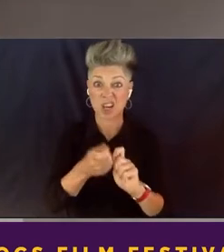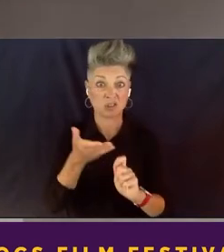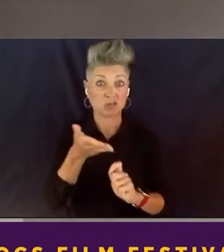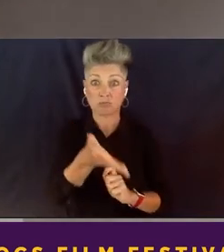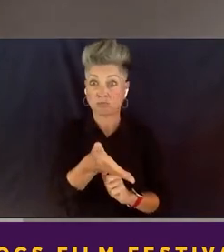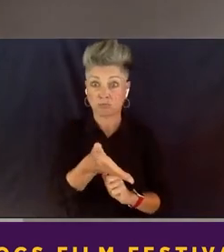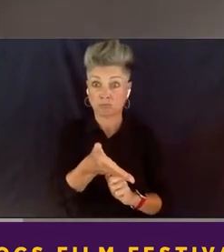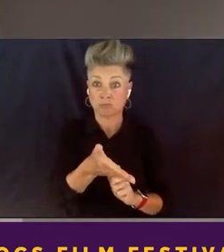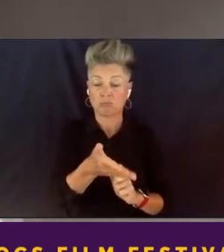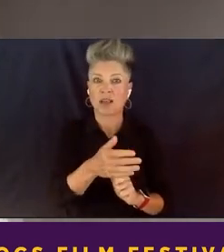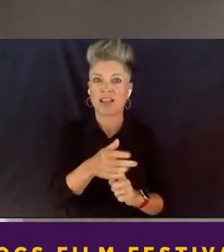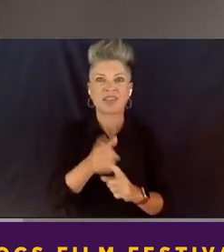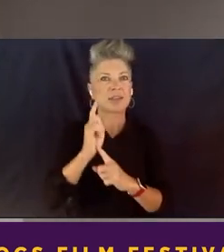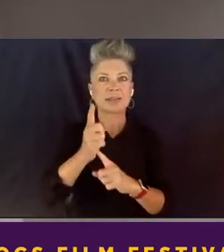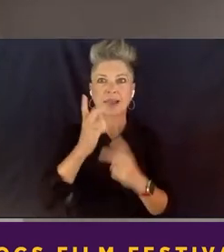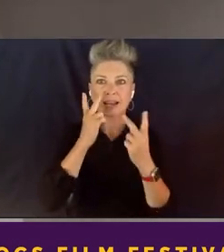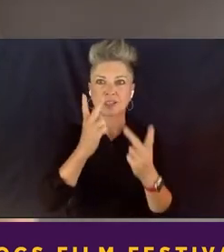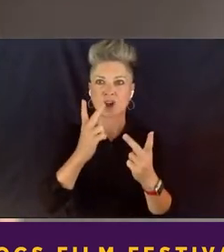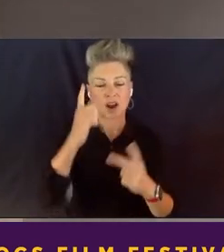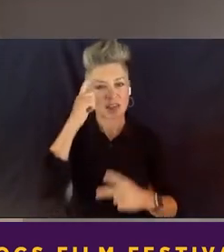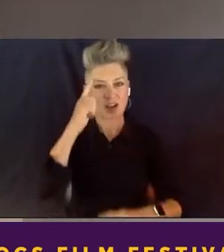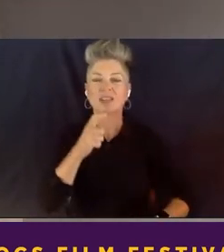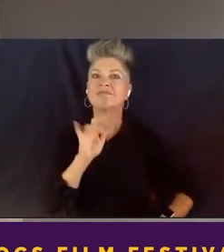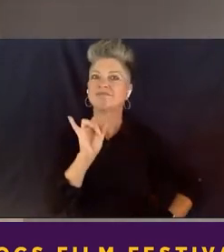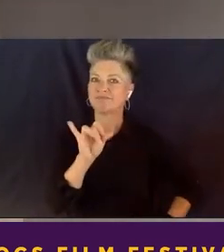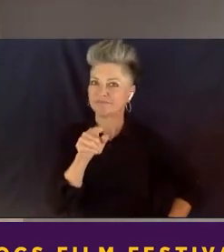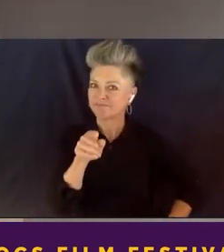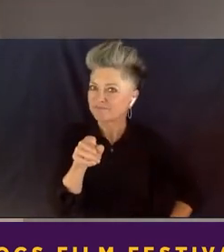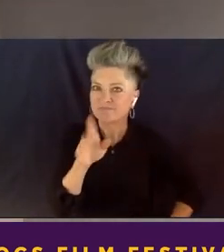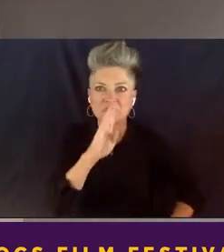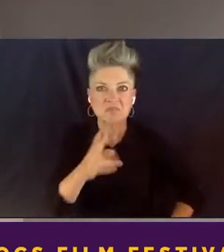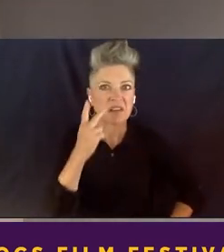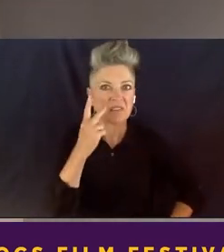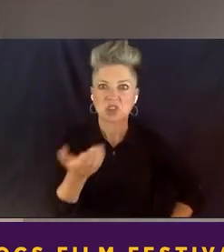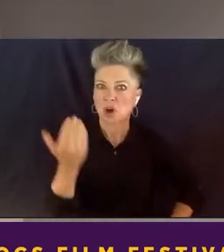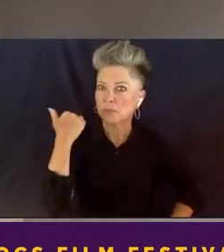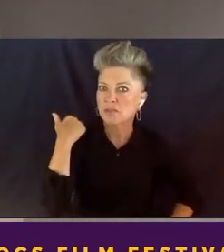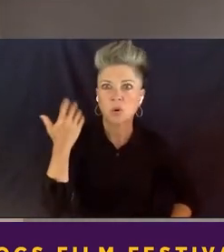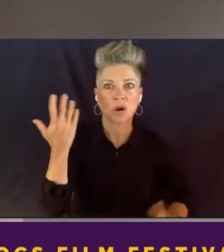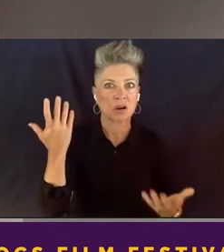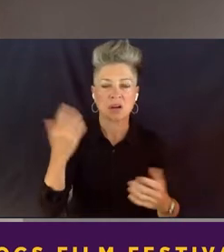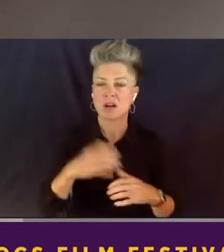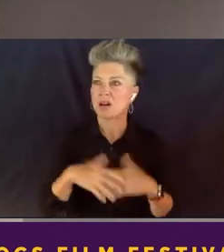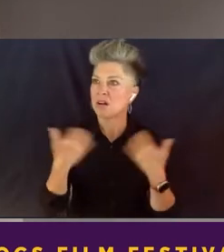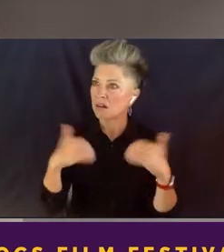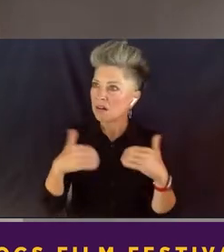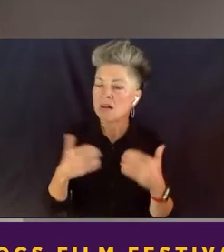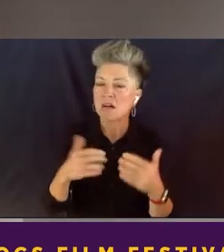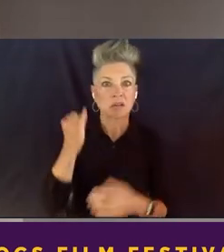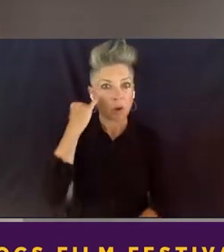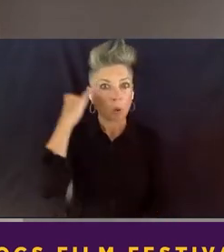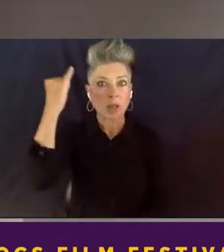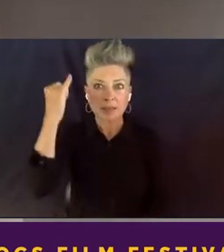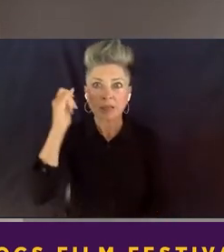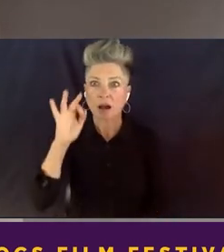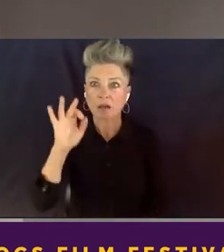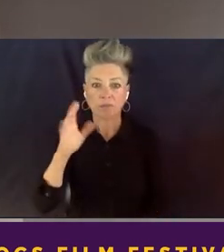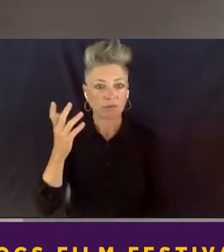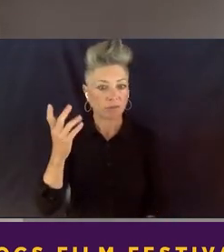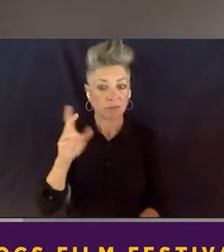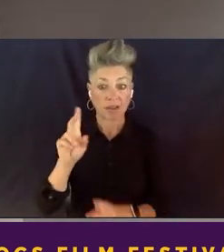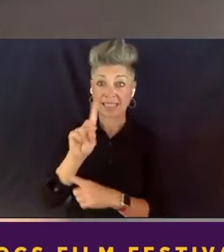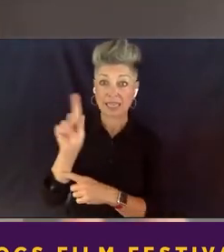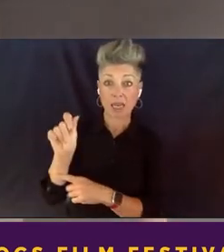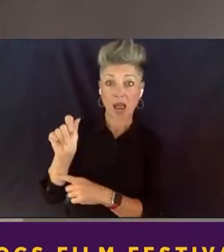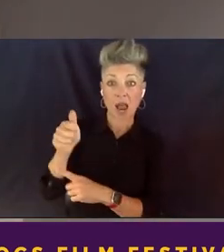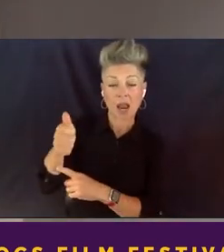the second I saw that, I said, this is something that we've never really seen before, the whole idea of a DA is that they